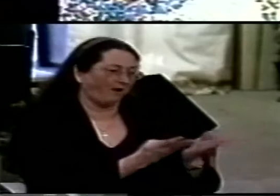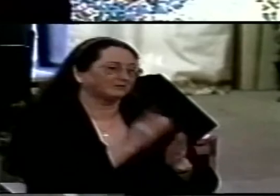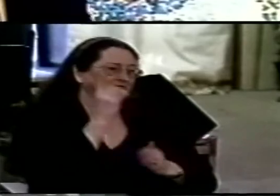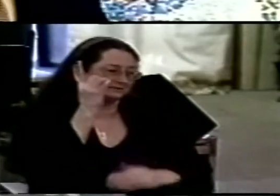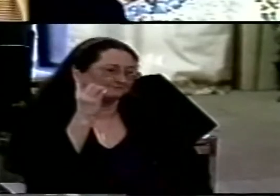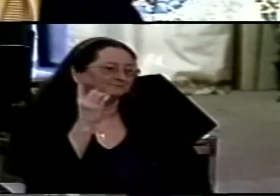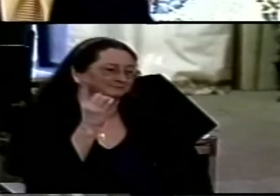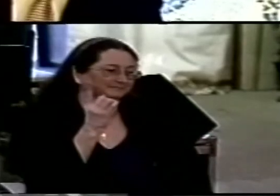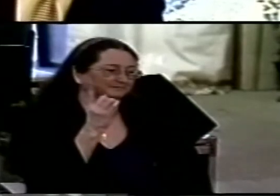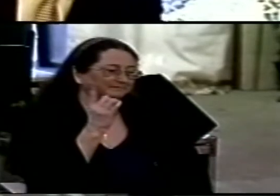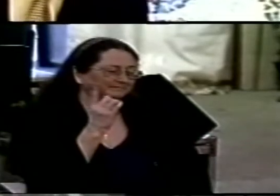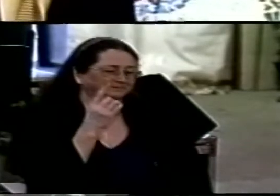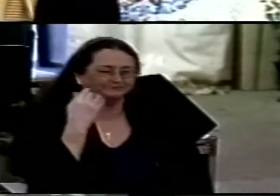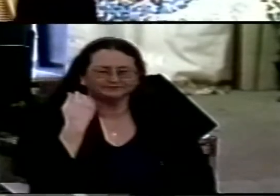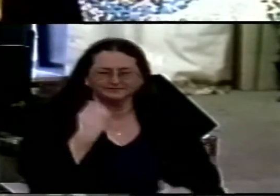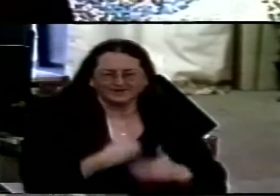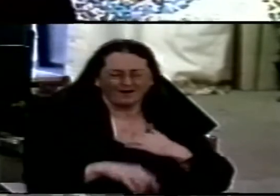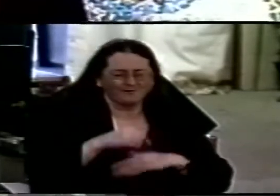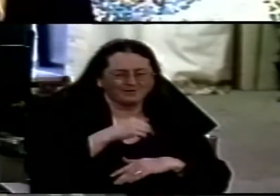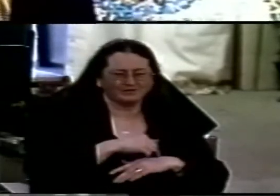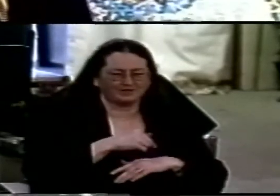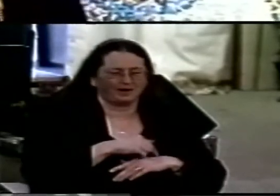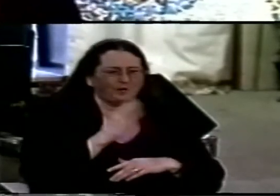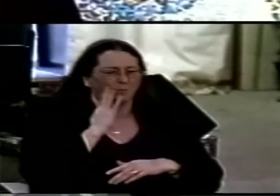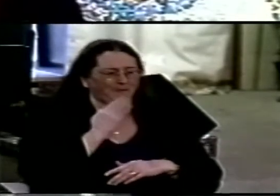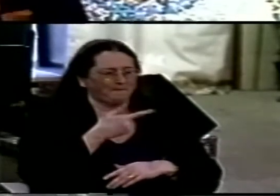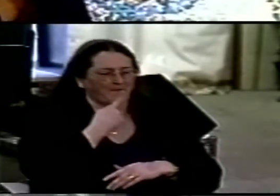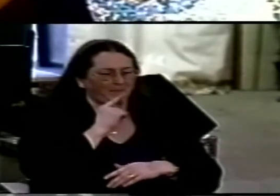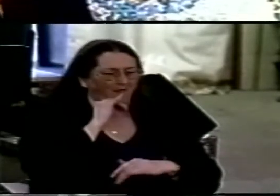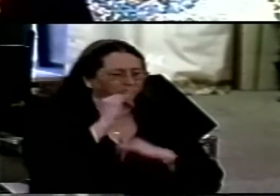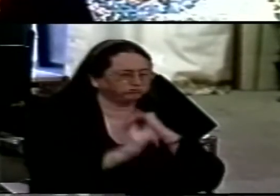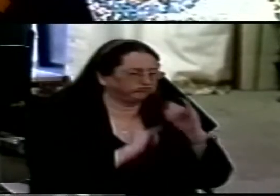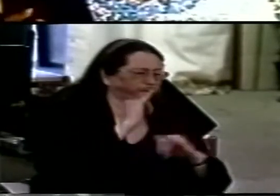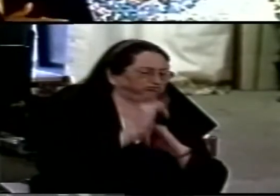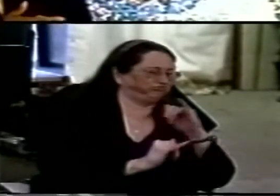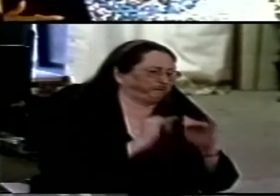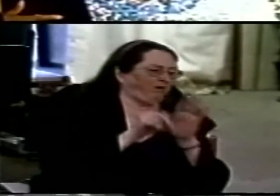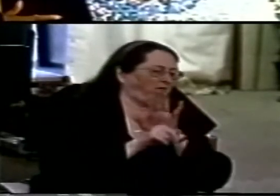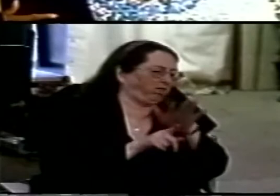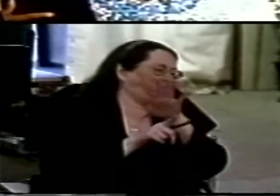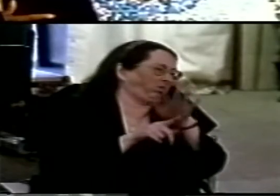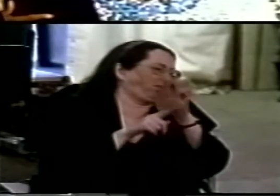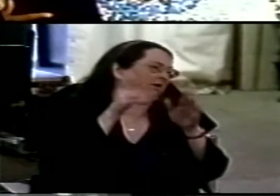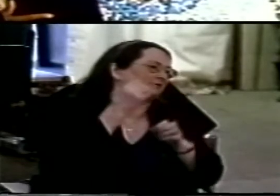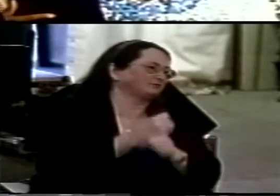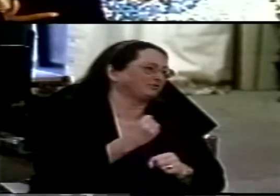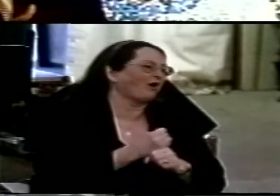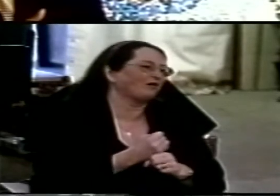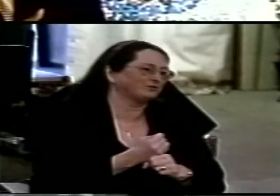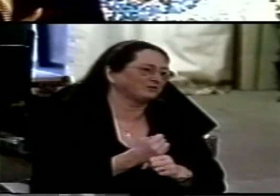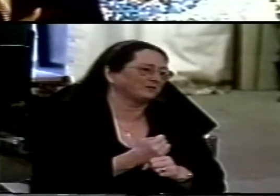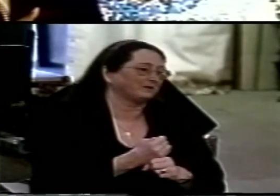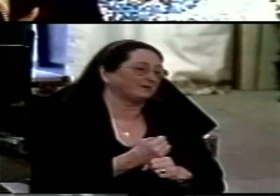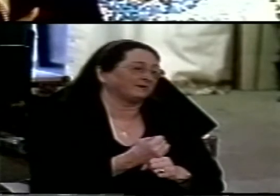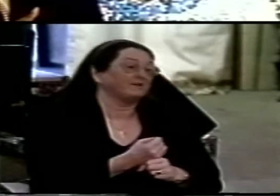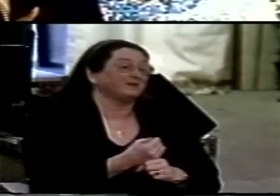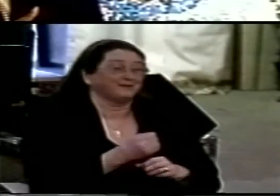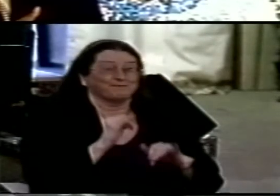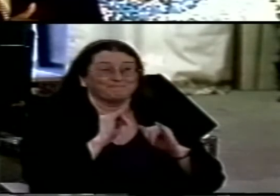look there's never been a time when the church has been so rubbished as now it's so bad that even some church